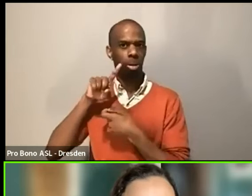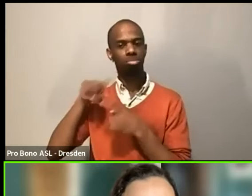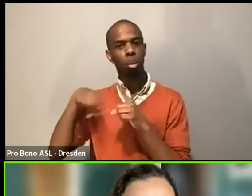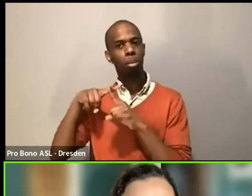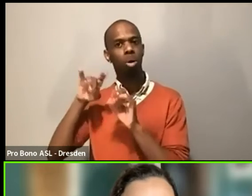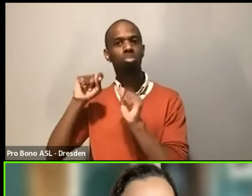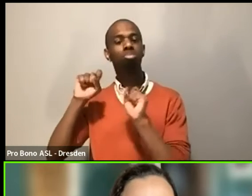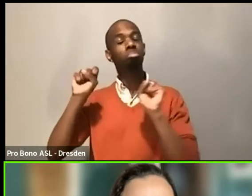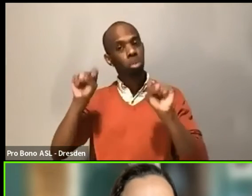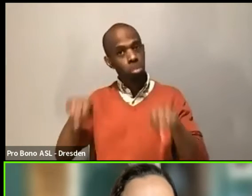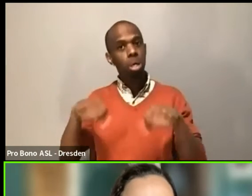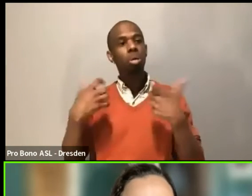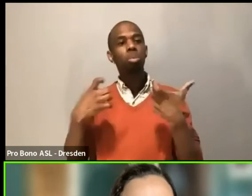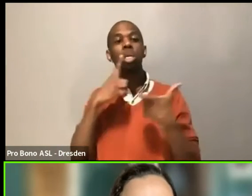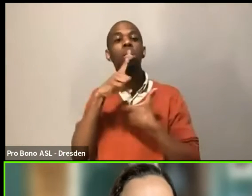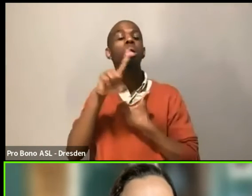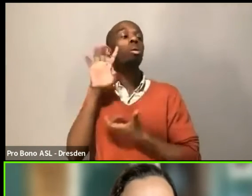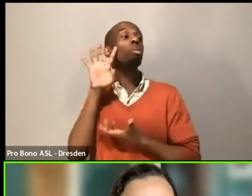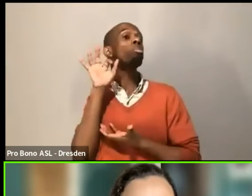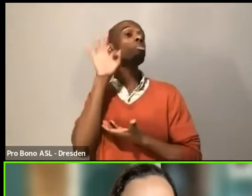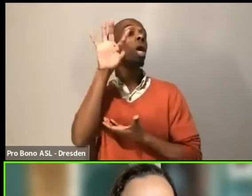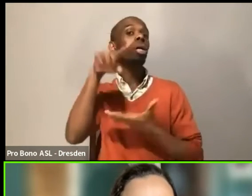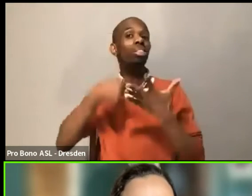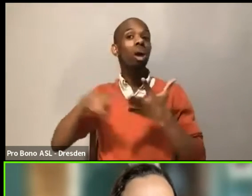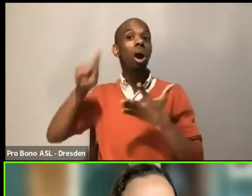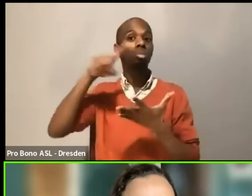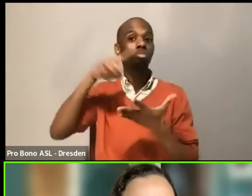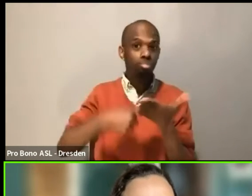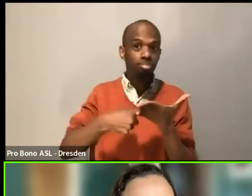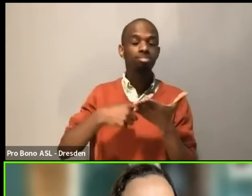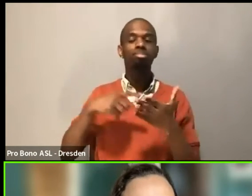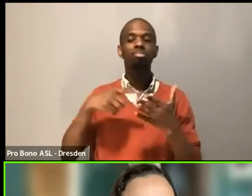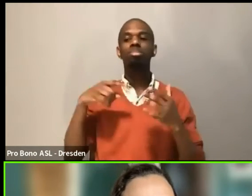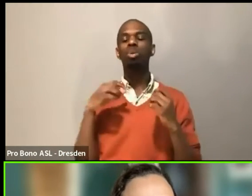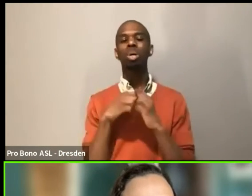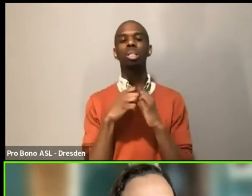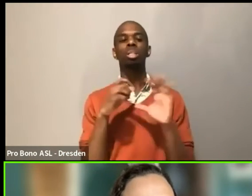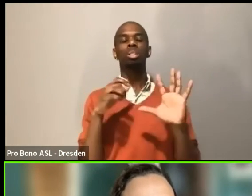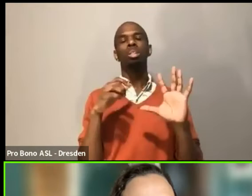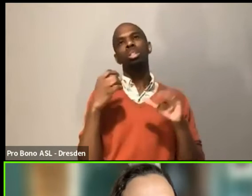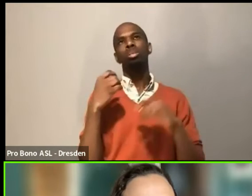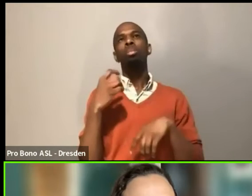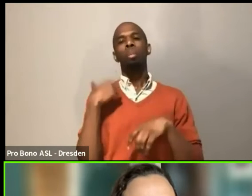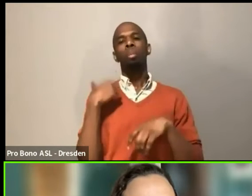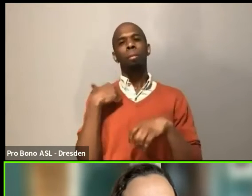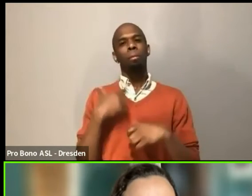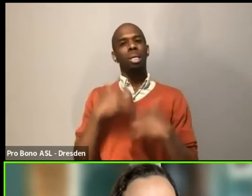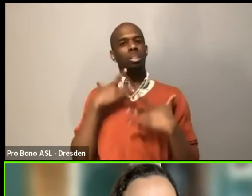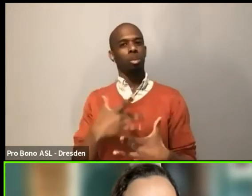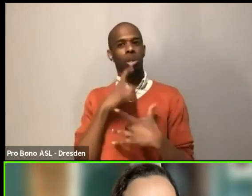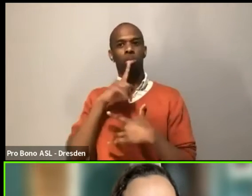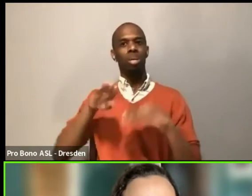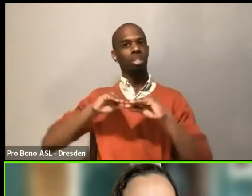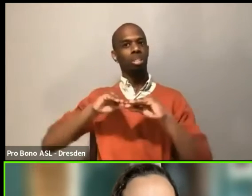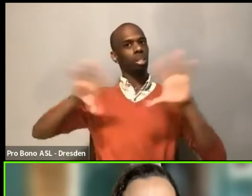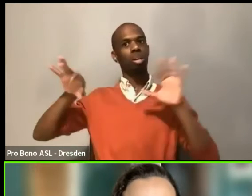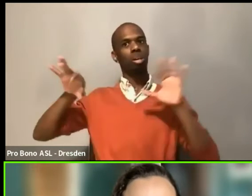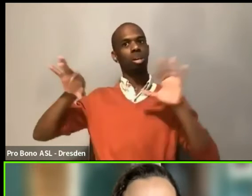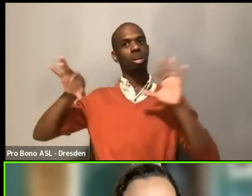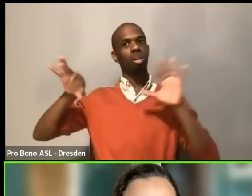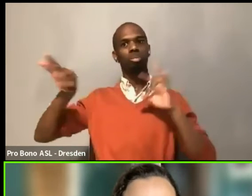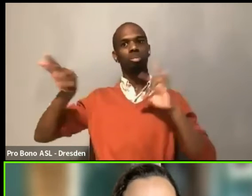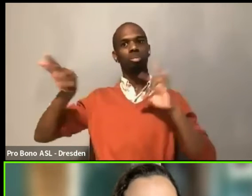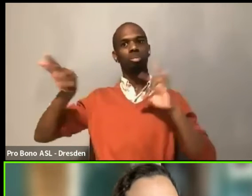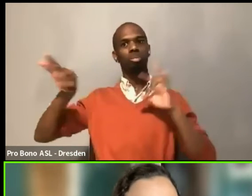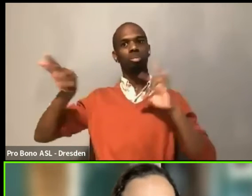up a conversation. Like what I'm always clear with people is that I encourage people to come to me if they have any